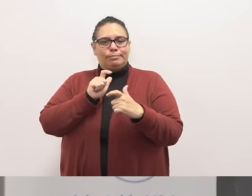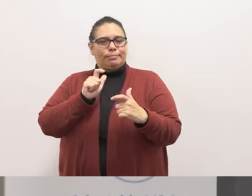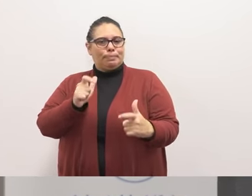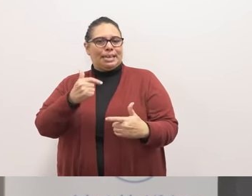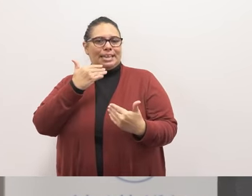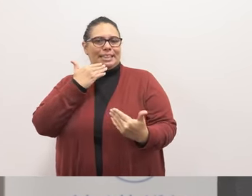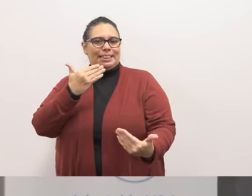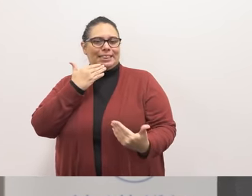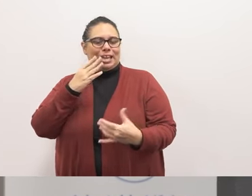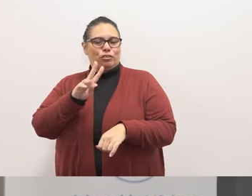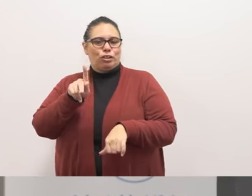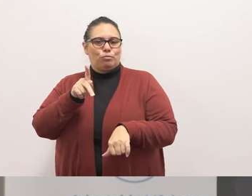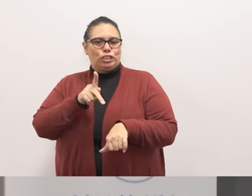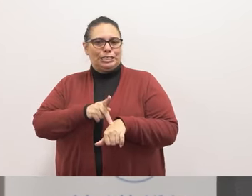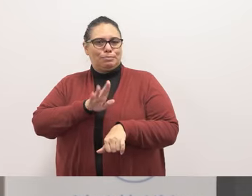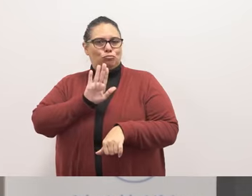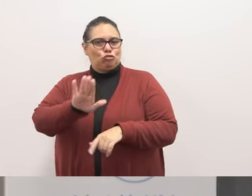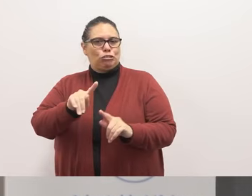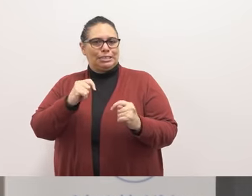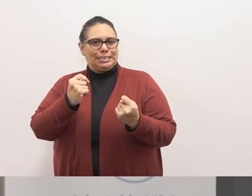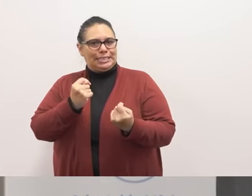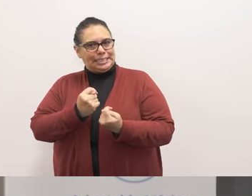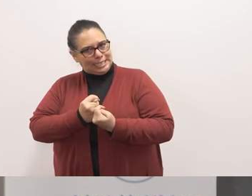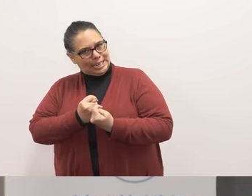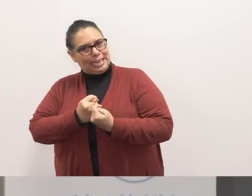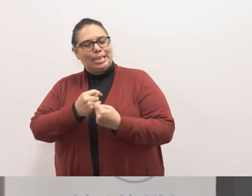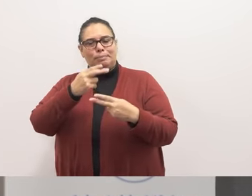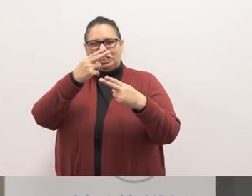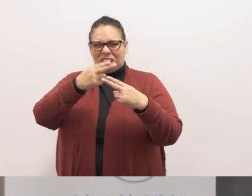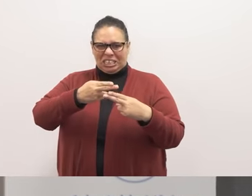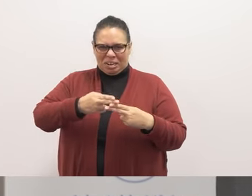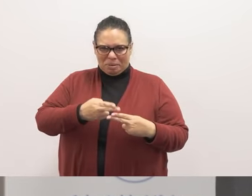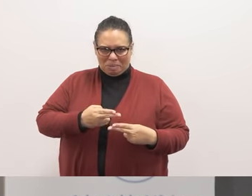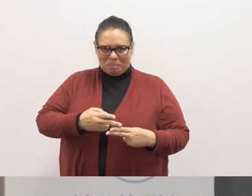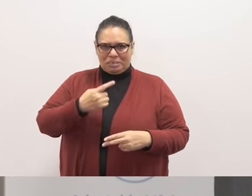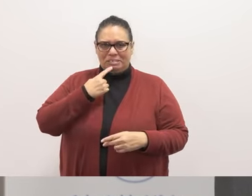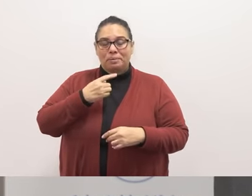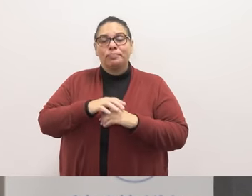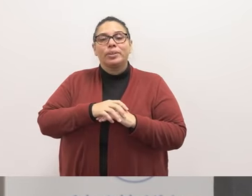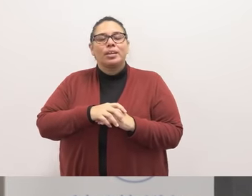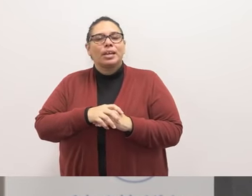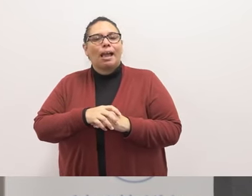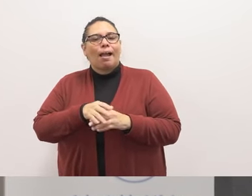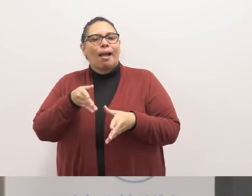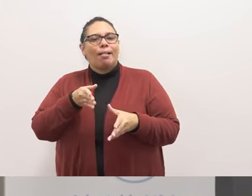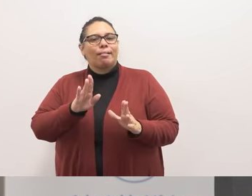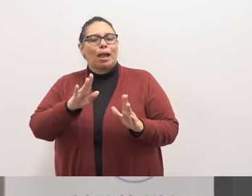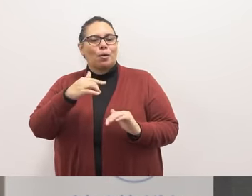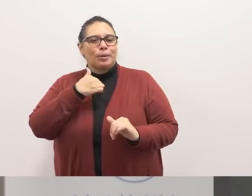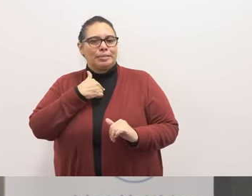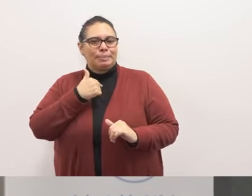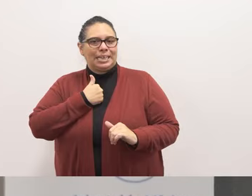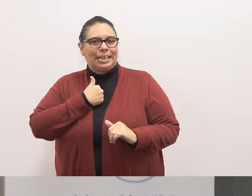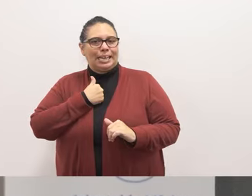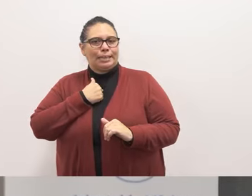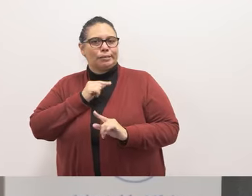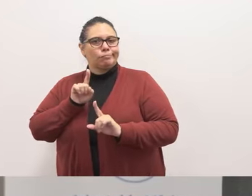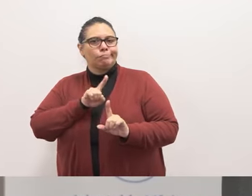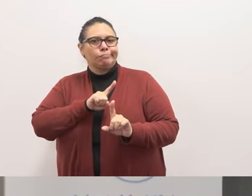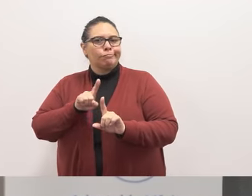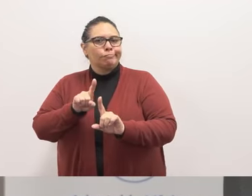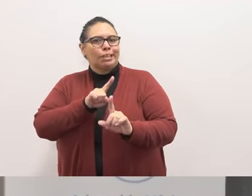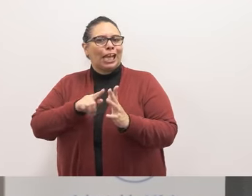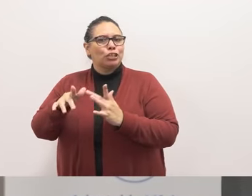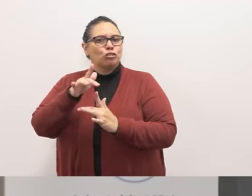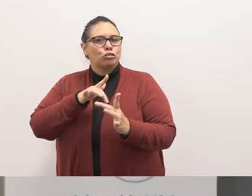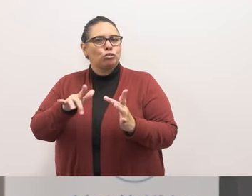carrie nemmick and her team maria marcia chanel they allowed me to accompany them on a tour